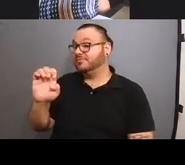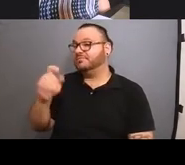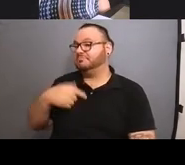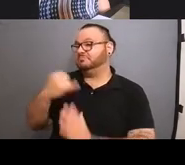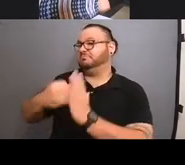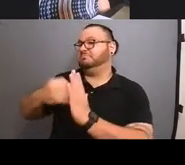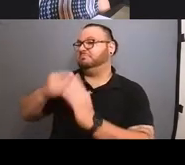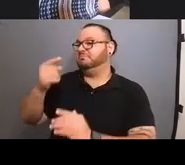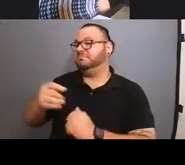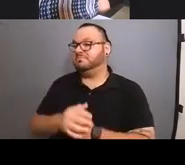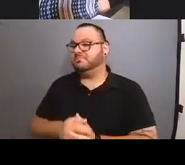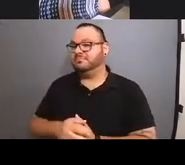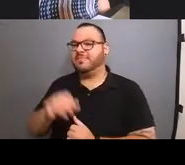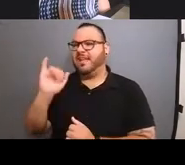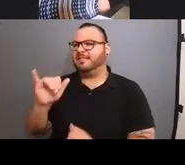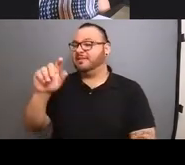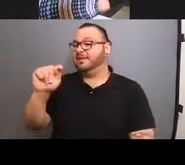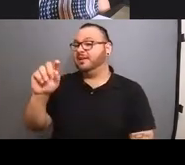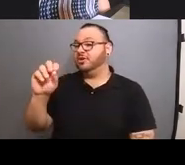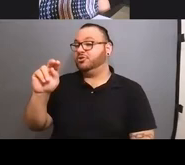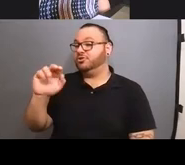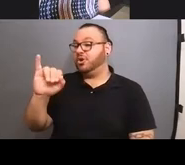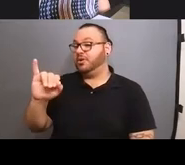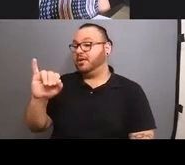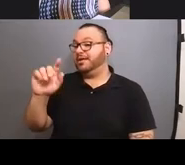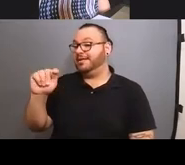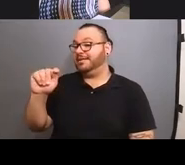On, uh, tonytees.com, you can find them.